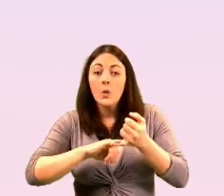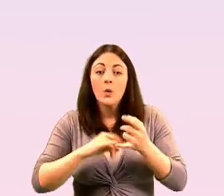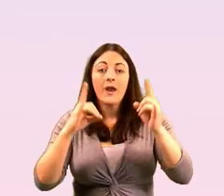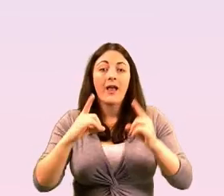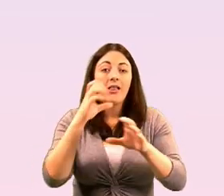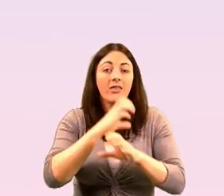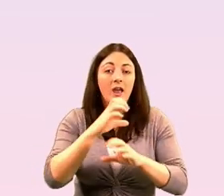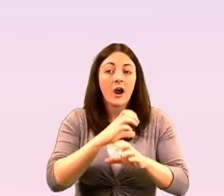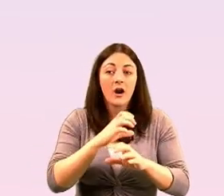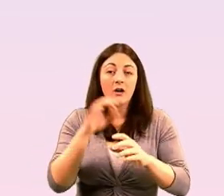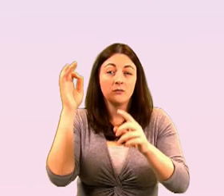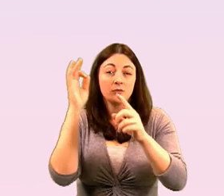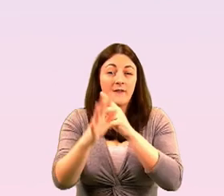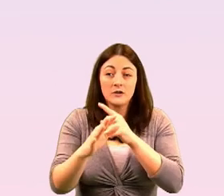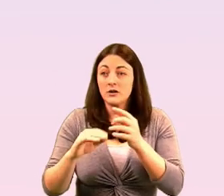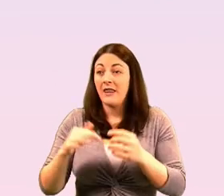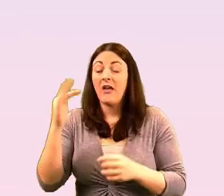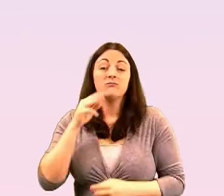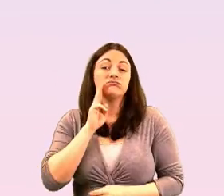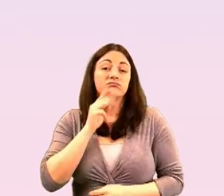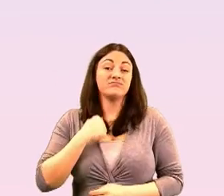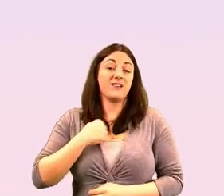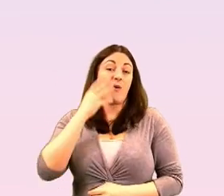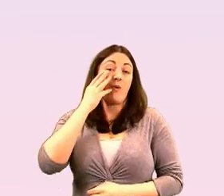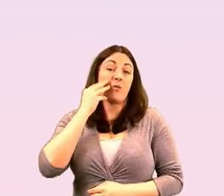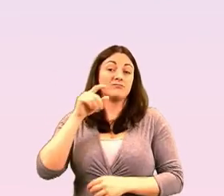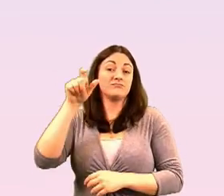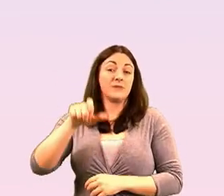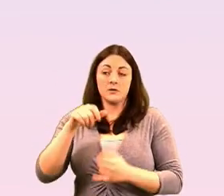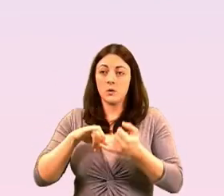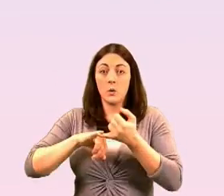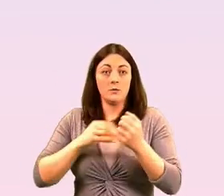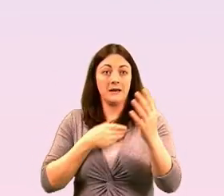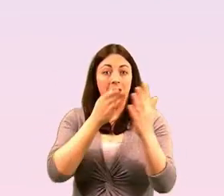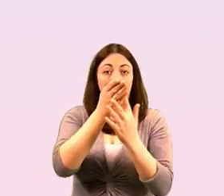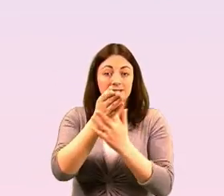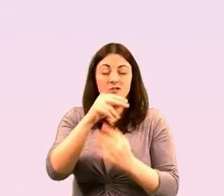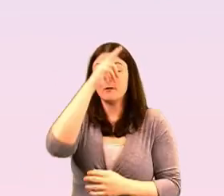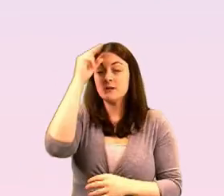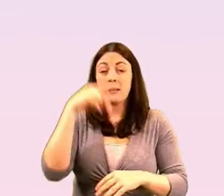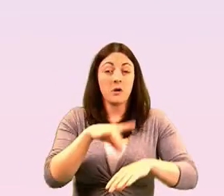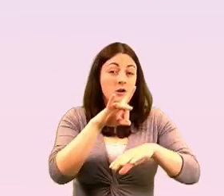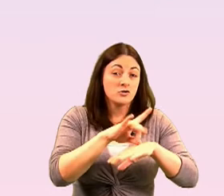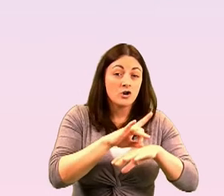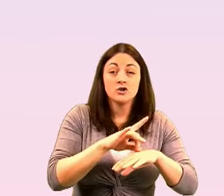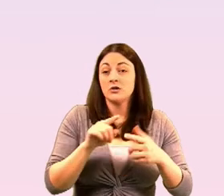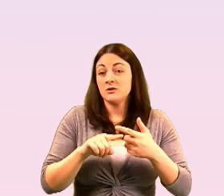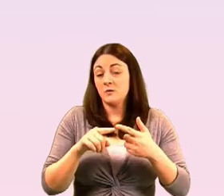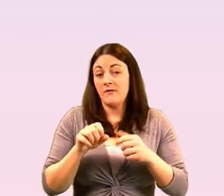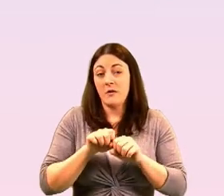old if you're older that you're going to engage with of course the top five are gps public health nurses